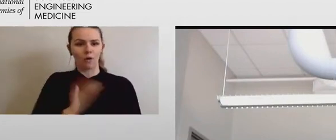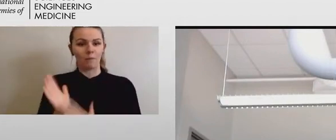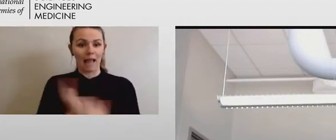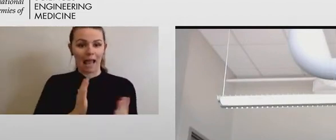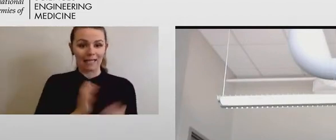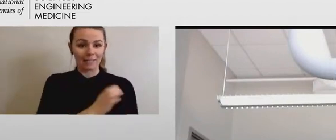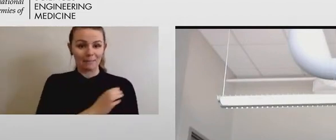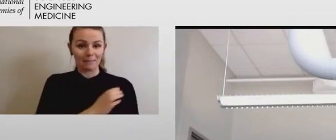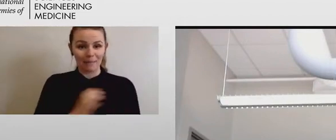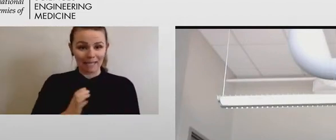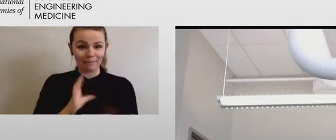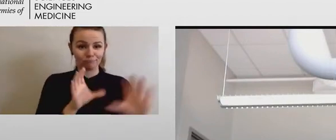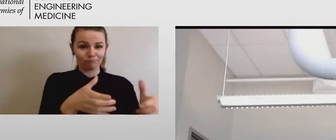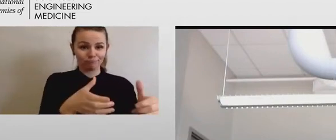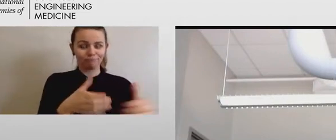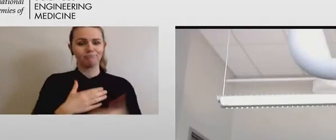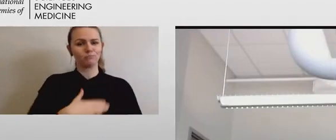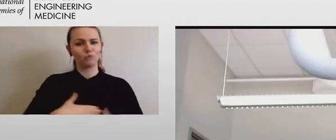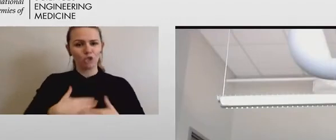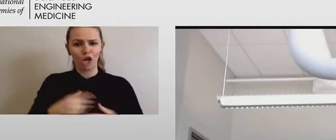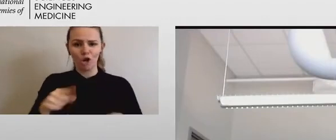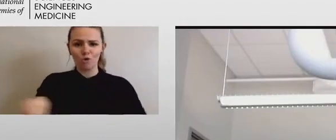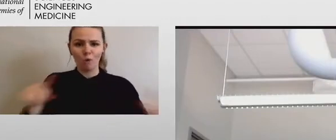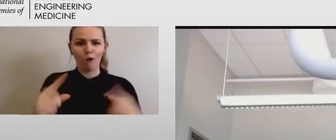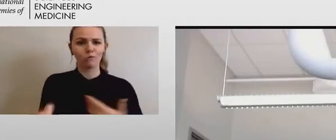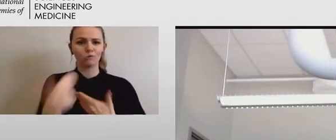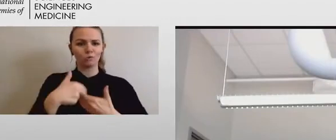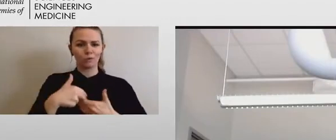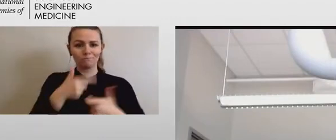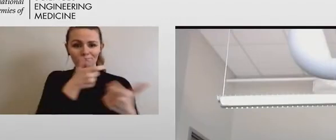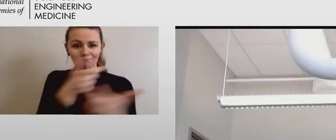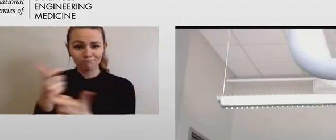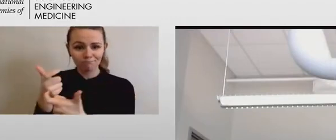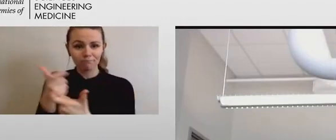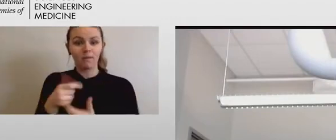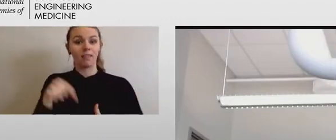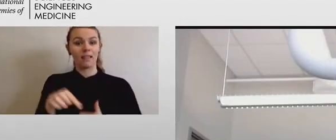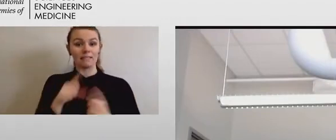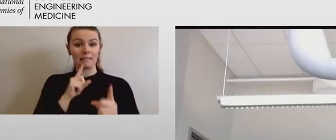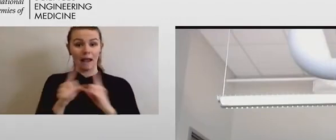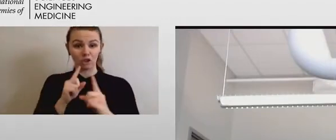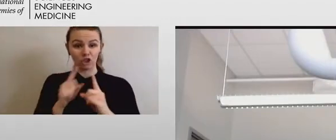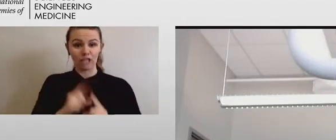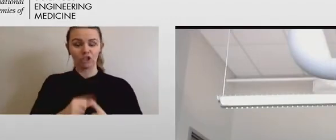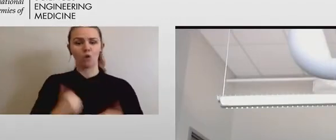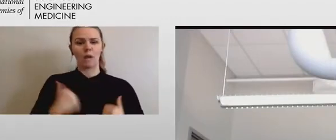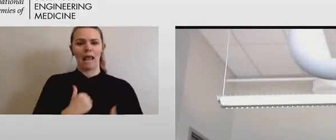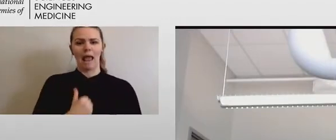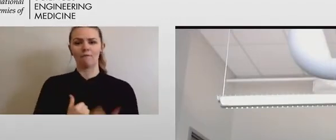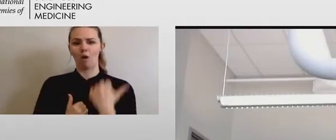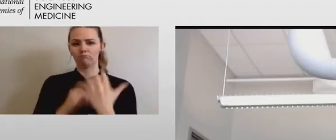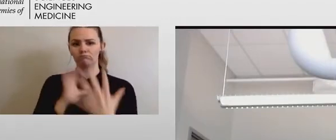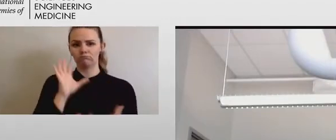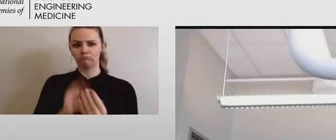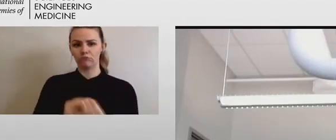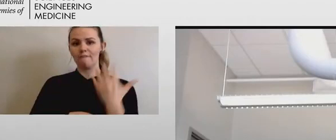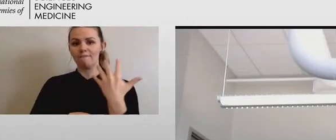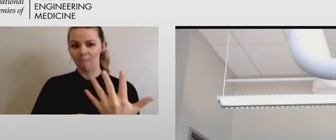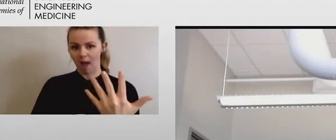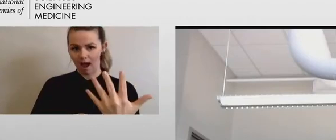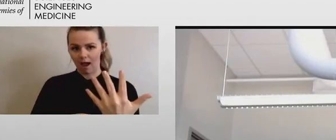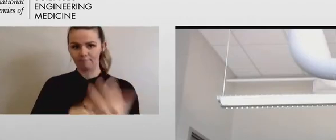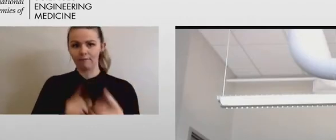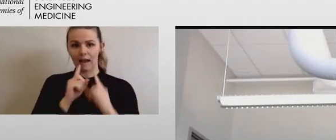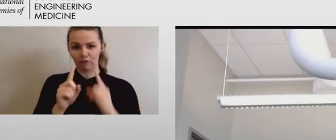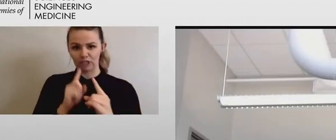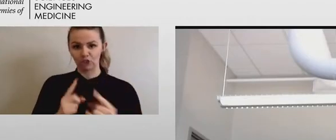This conversation is the second in a series of five conversations. We